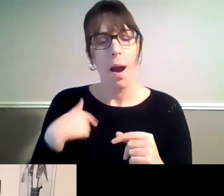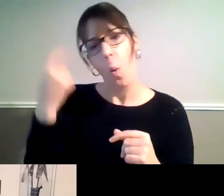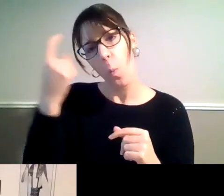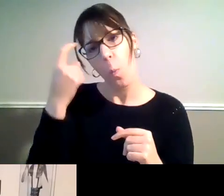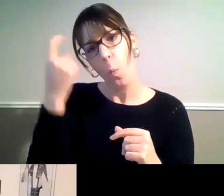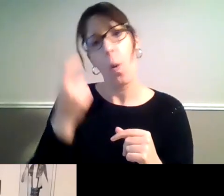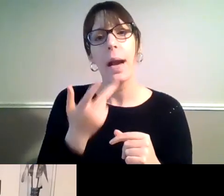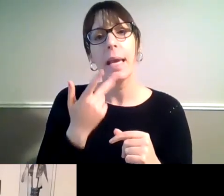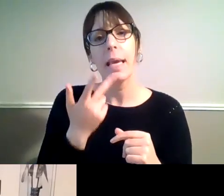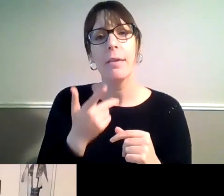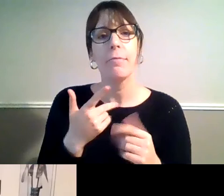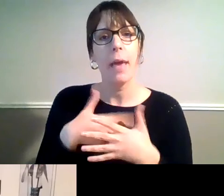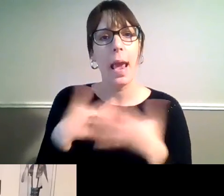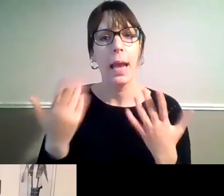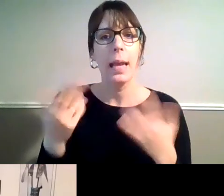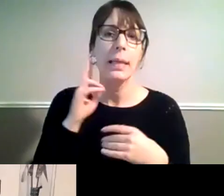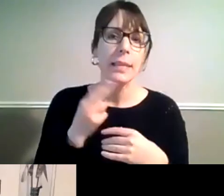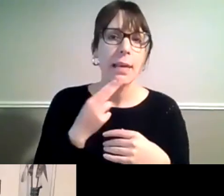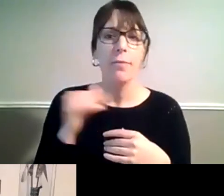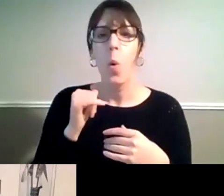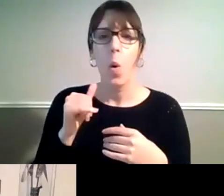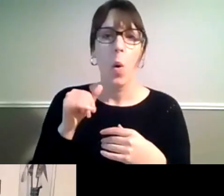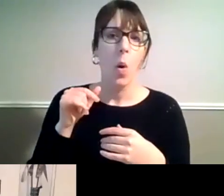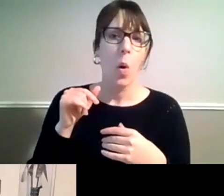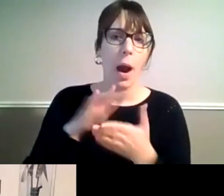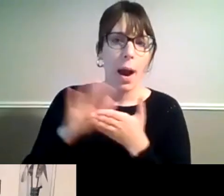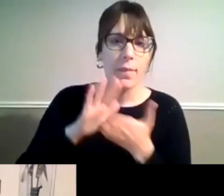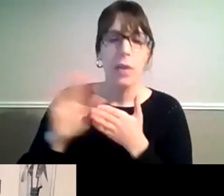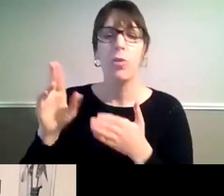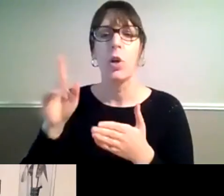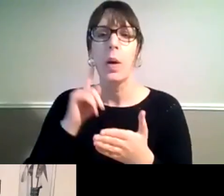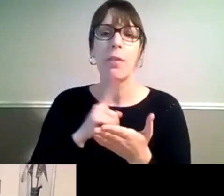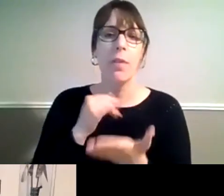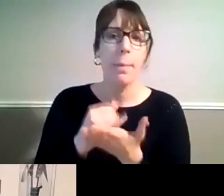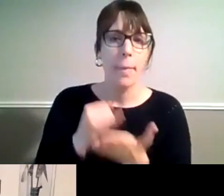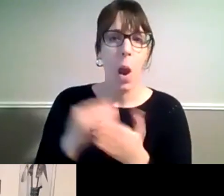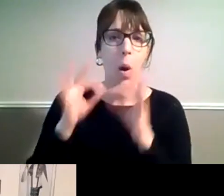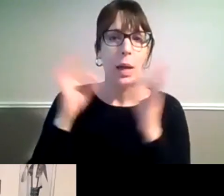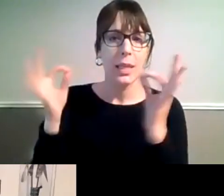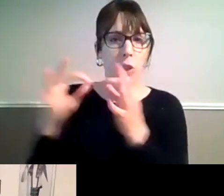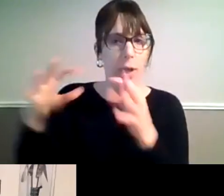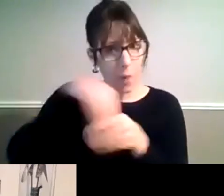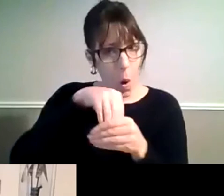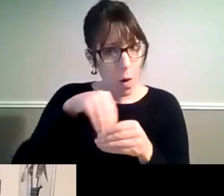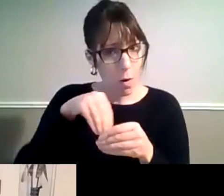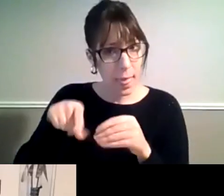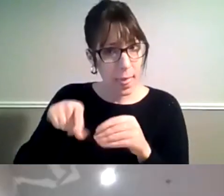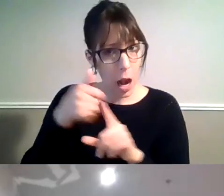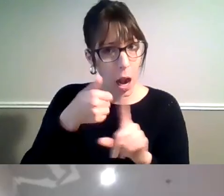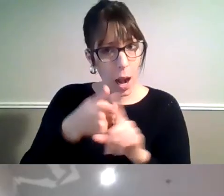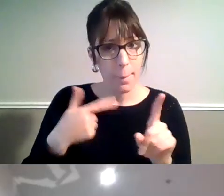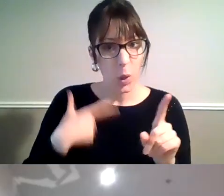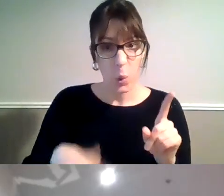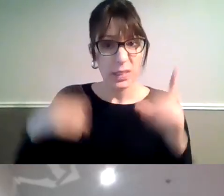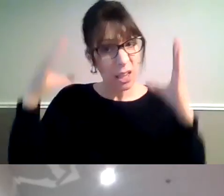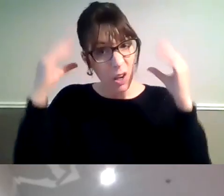the deafness and hearing impairment organisations have been involved because of course hearing loss is an age related disability